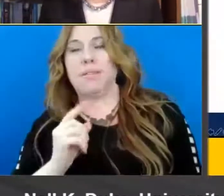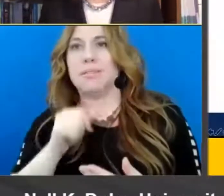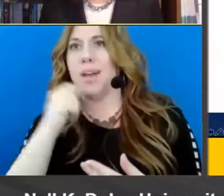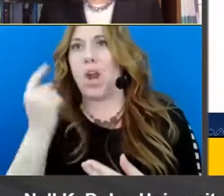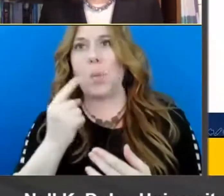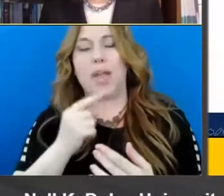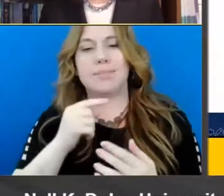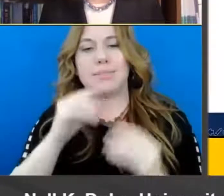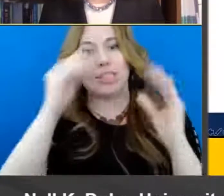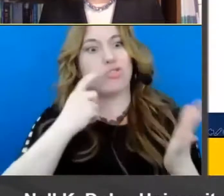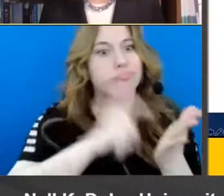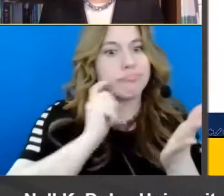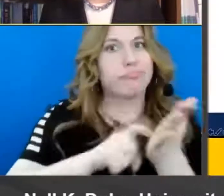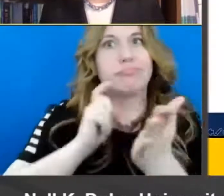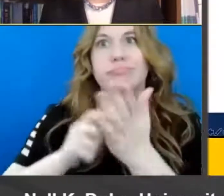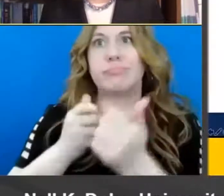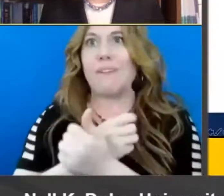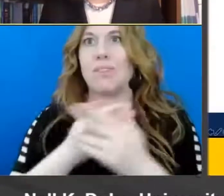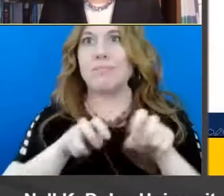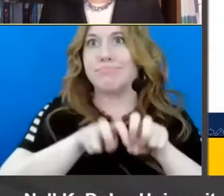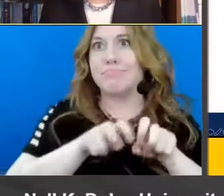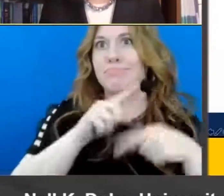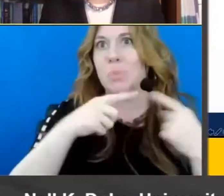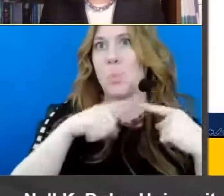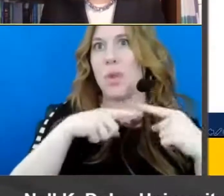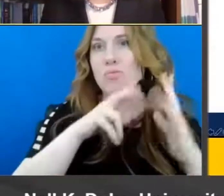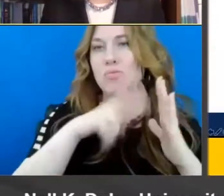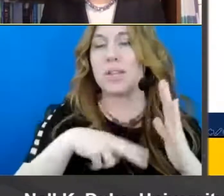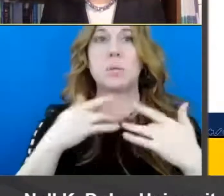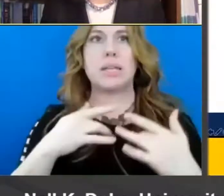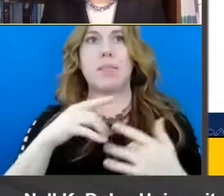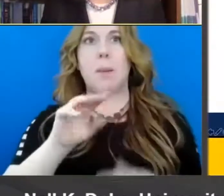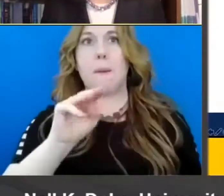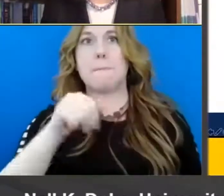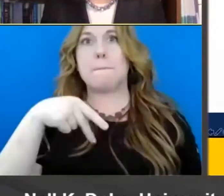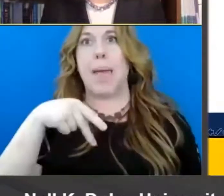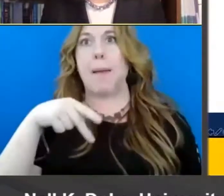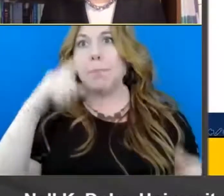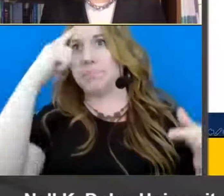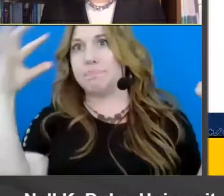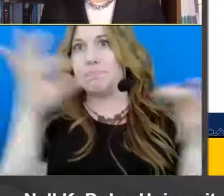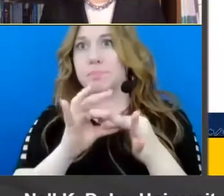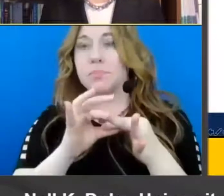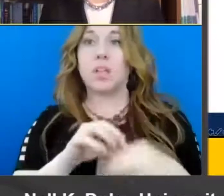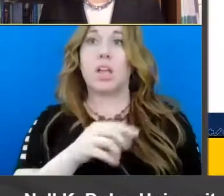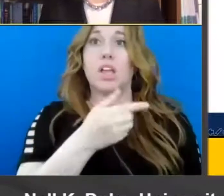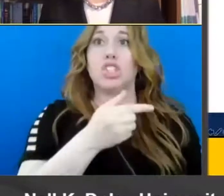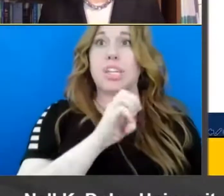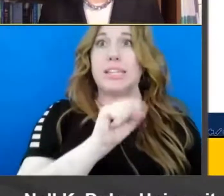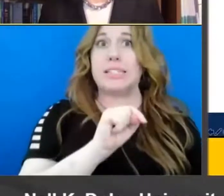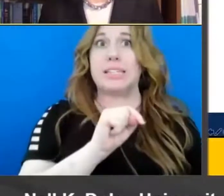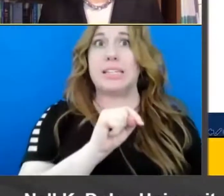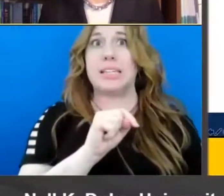what could happen is that they'll end up um mapping orthographically mapping g-e-t as jet right